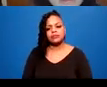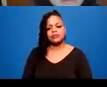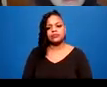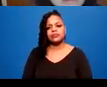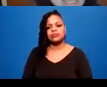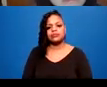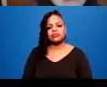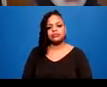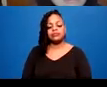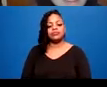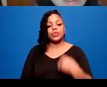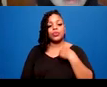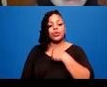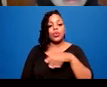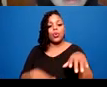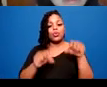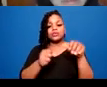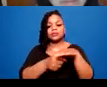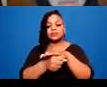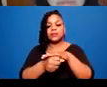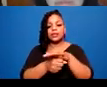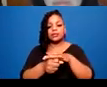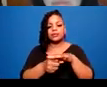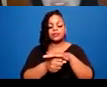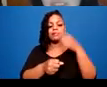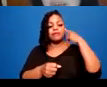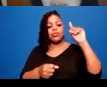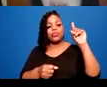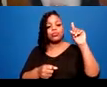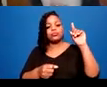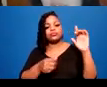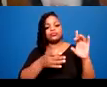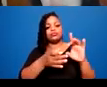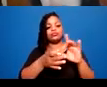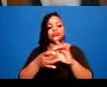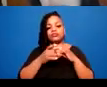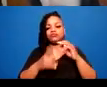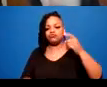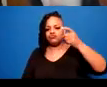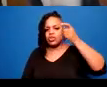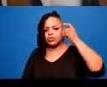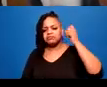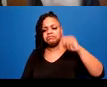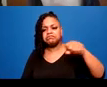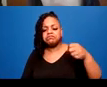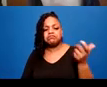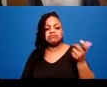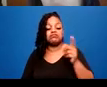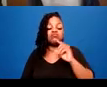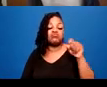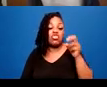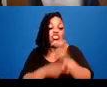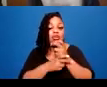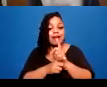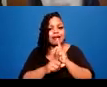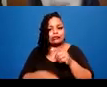have the capacity to, it's a hard thing to say, but I